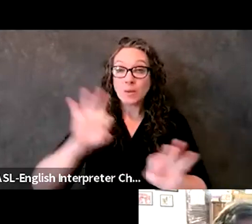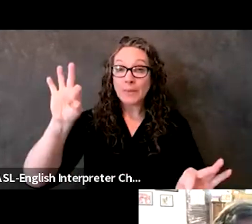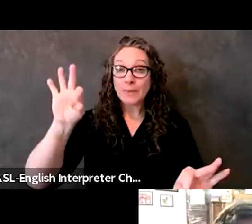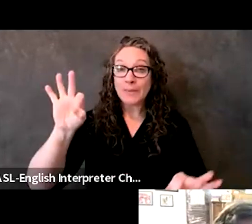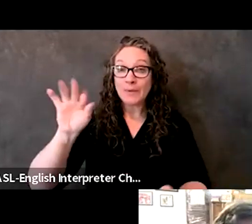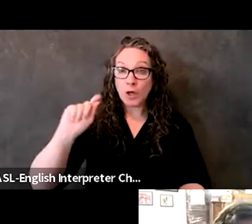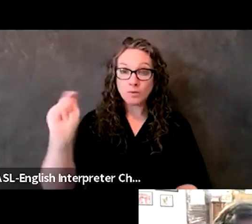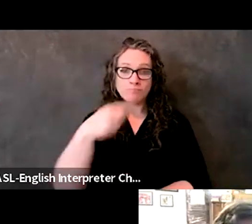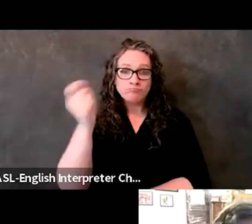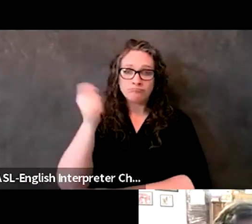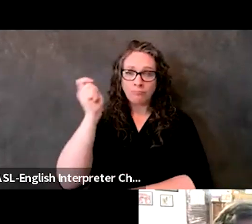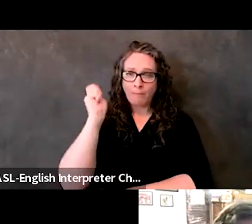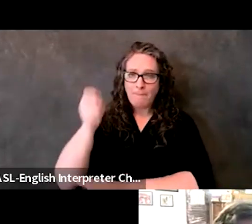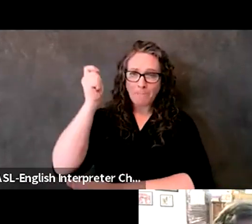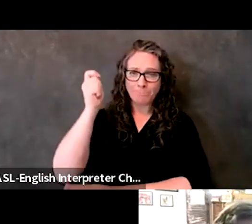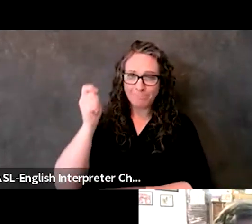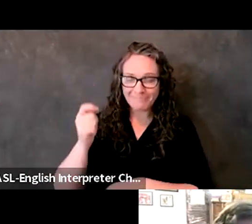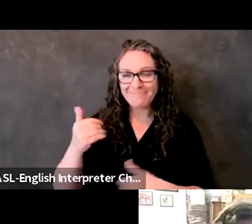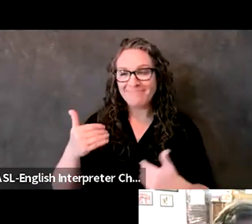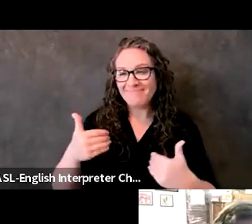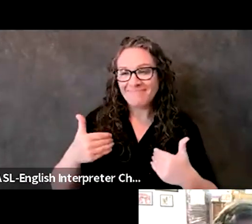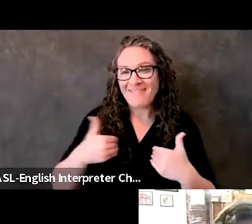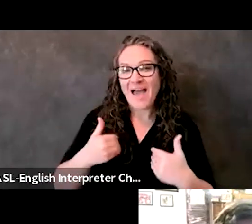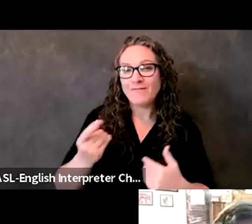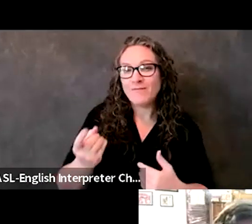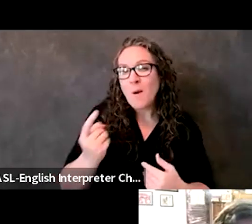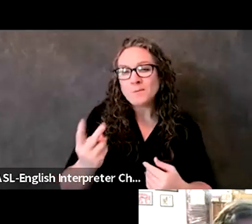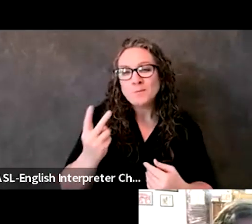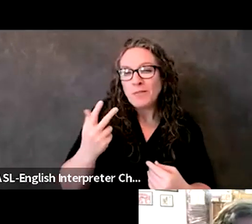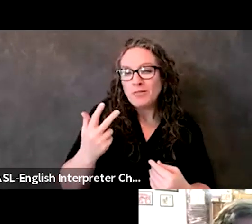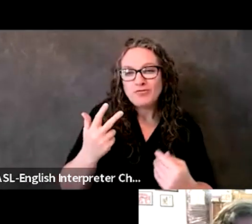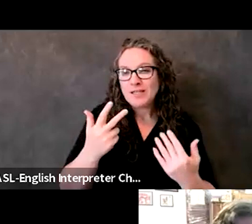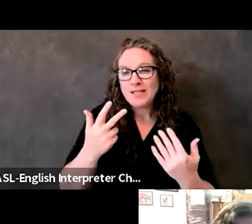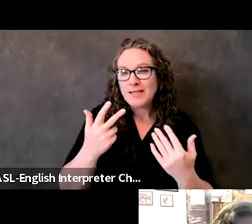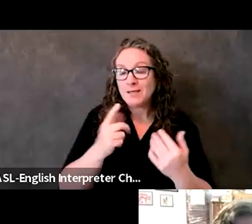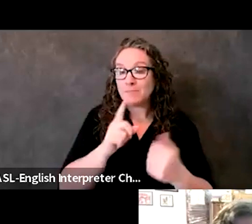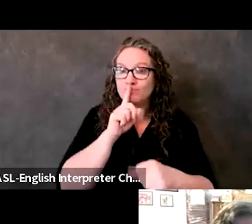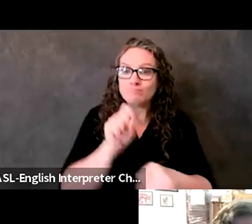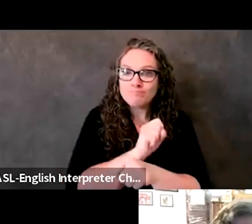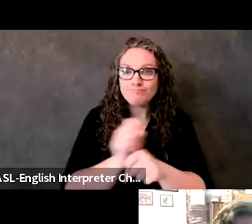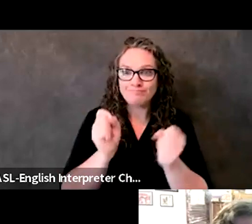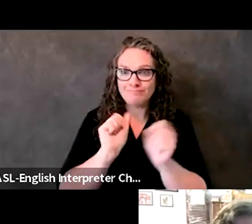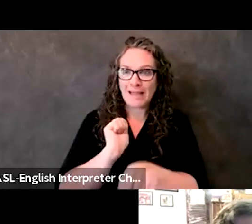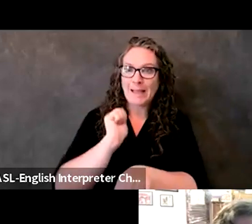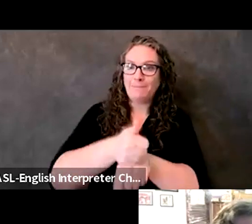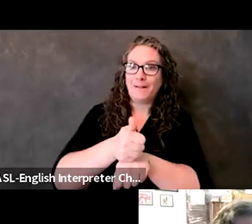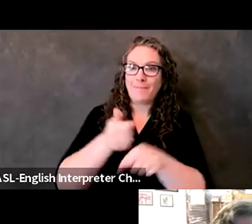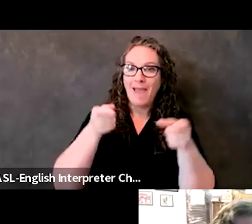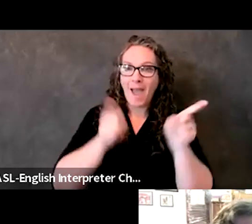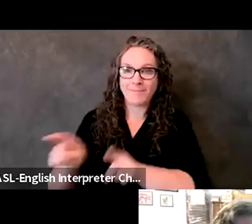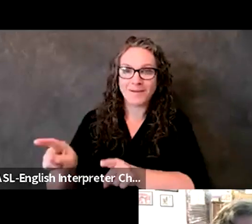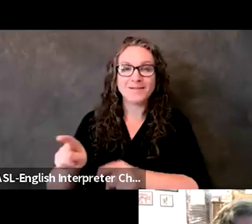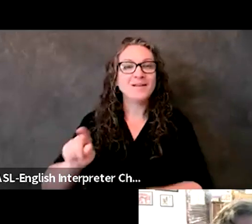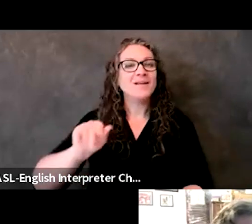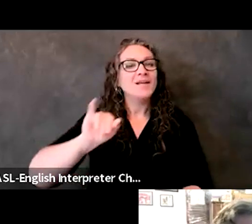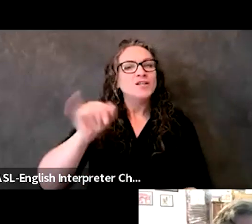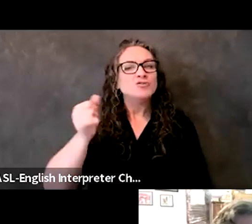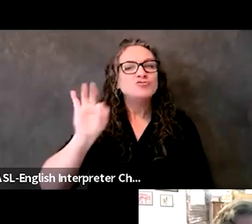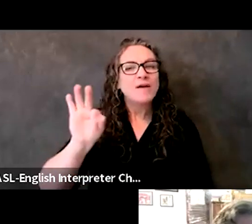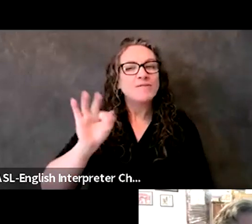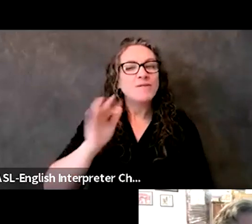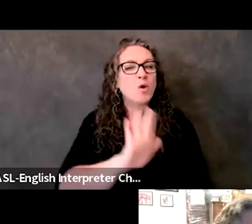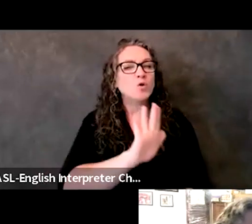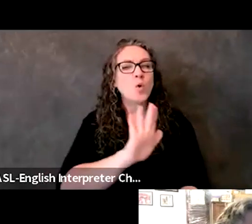And have a B or C that implemented, what's the next big step? Jeff, what's the next big step?